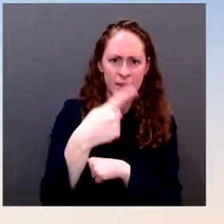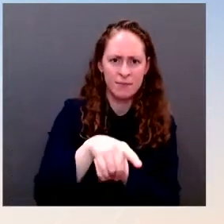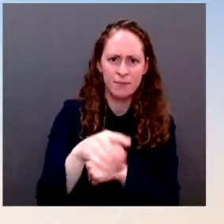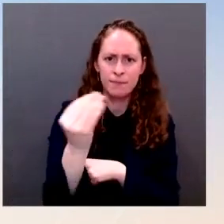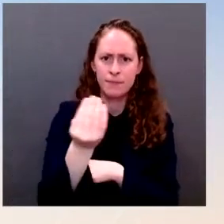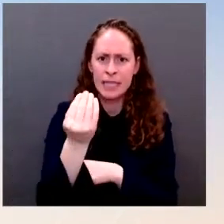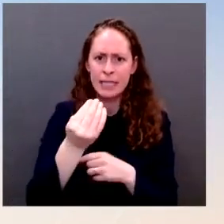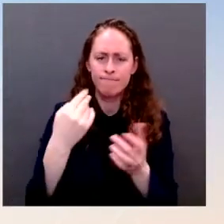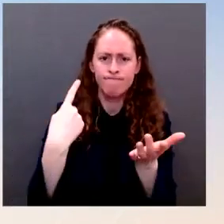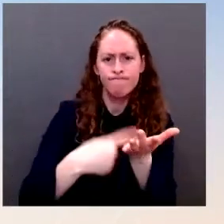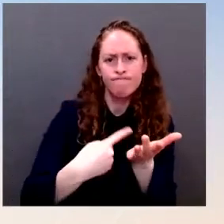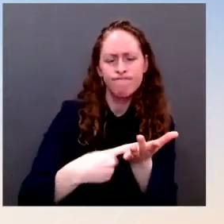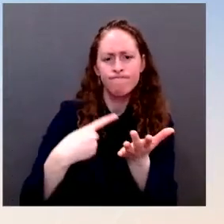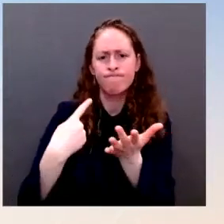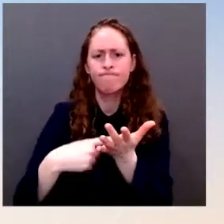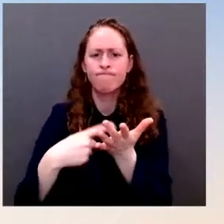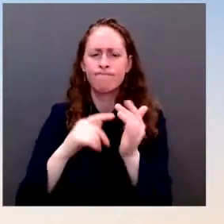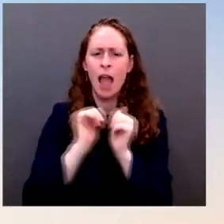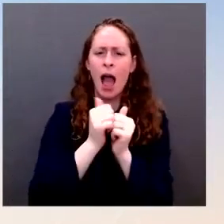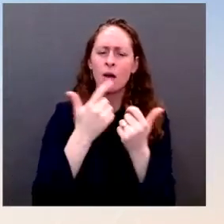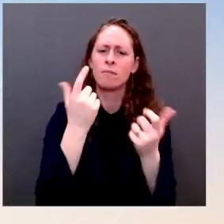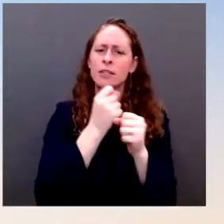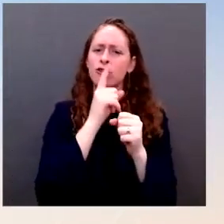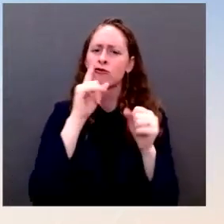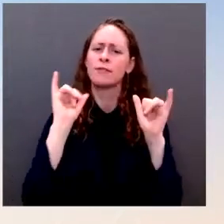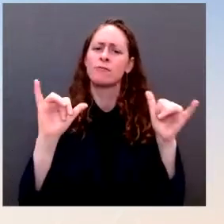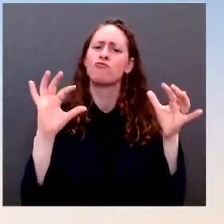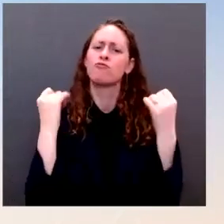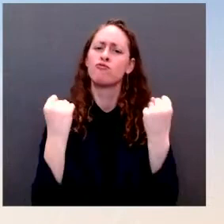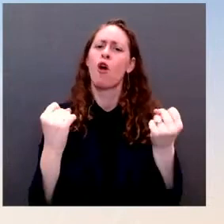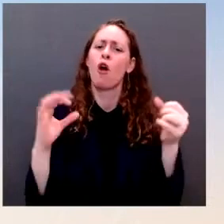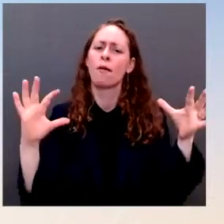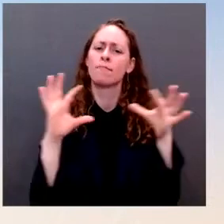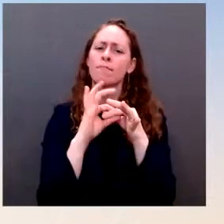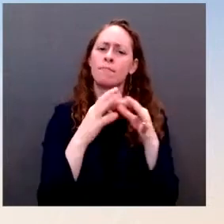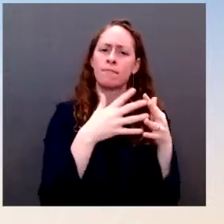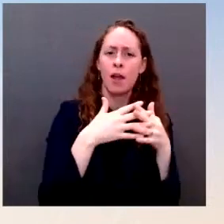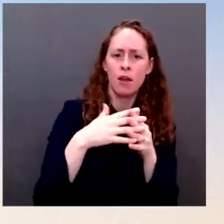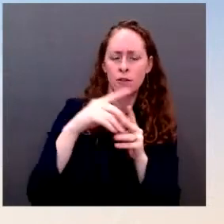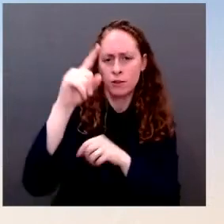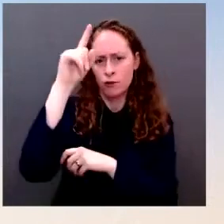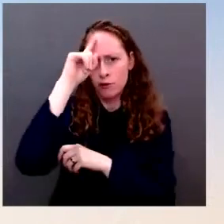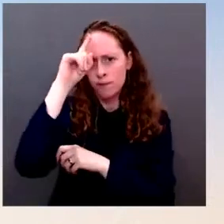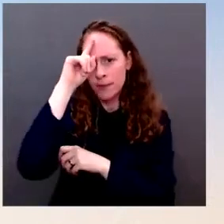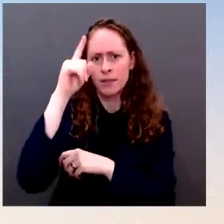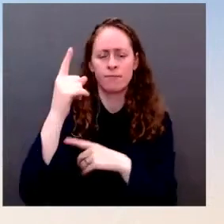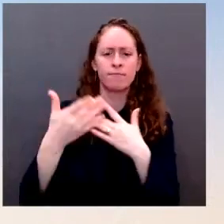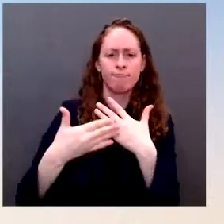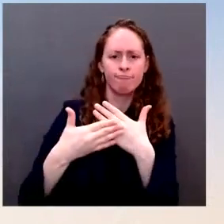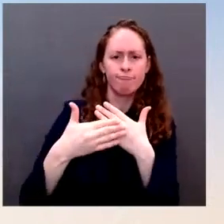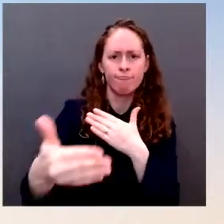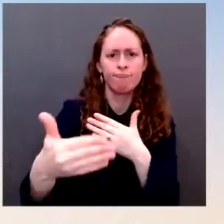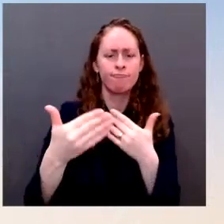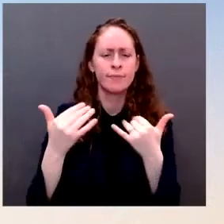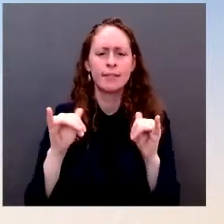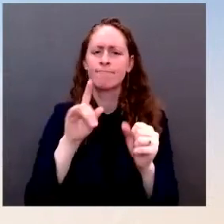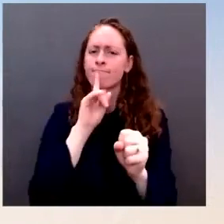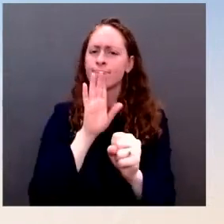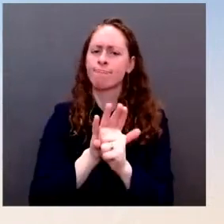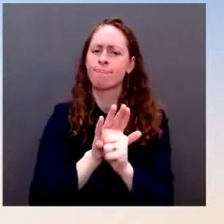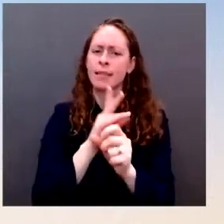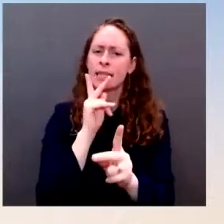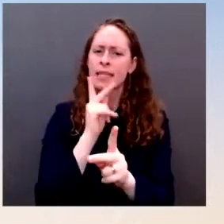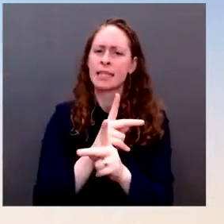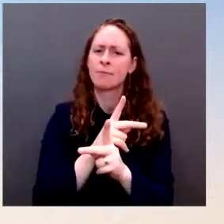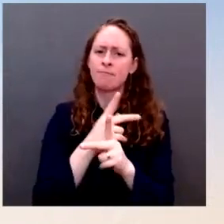their shared commitment to ongoing diplomacy and joint efforts to deter further Russian aggression against Ukraine. They will also